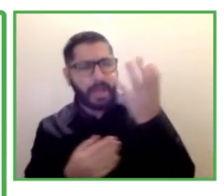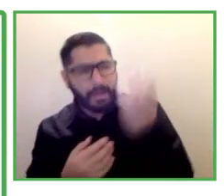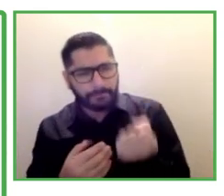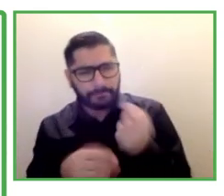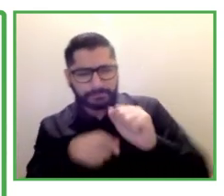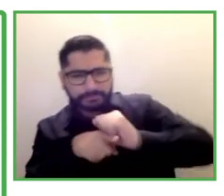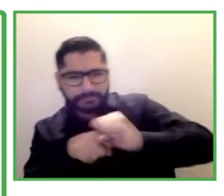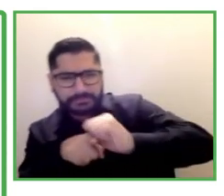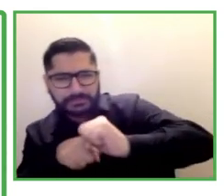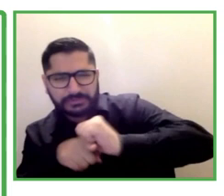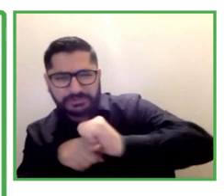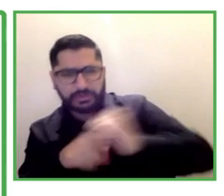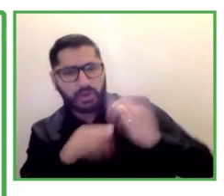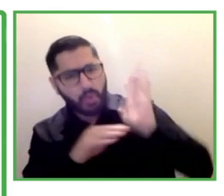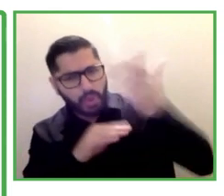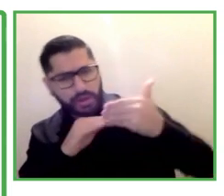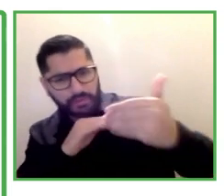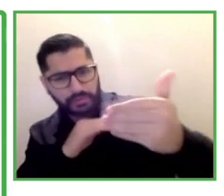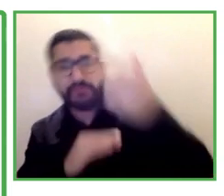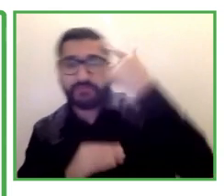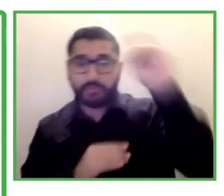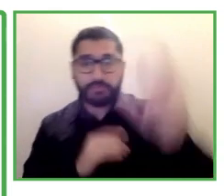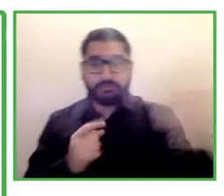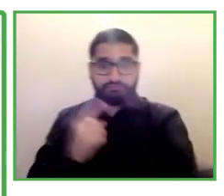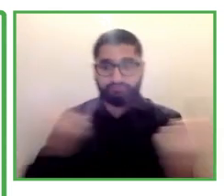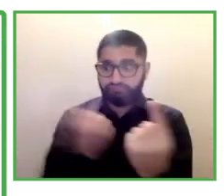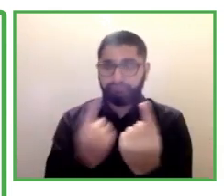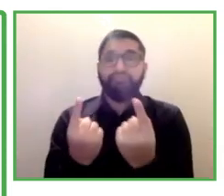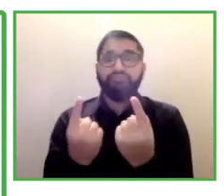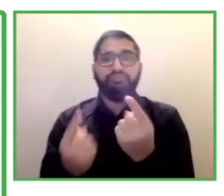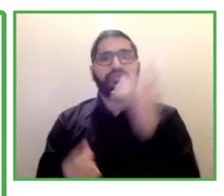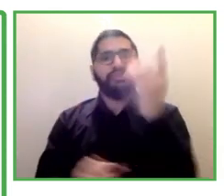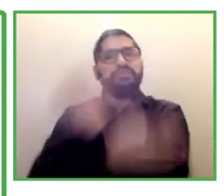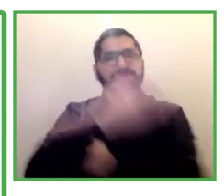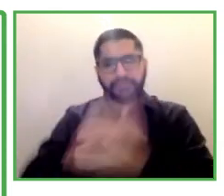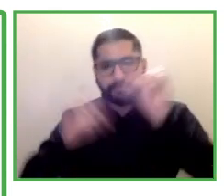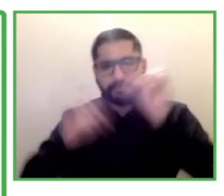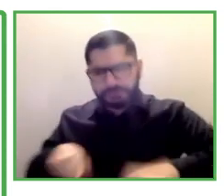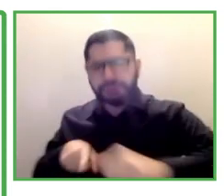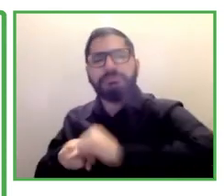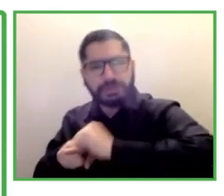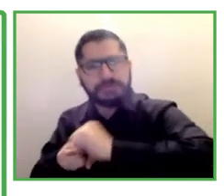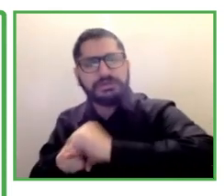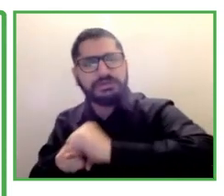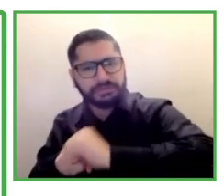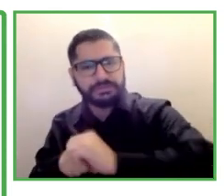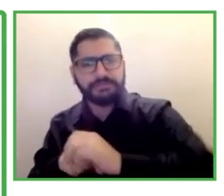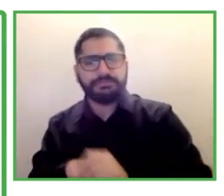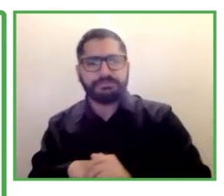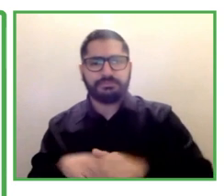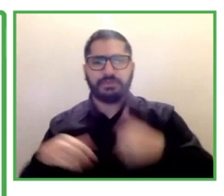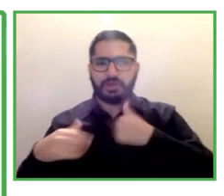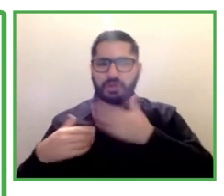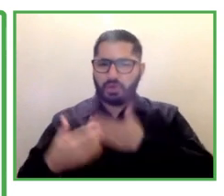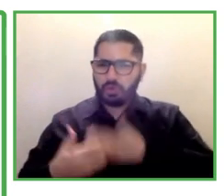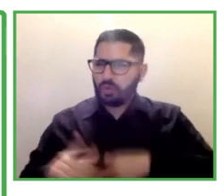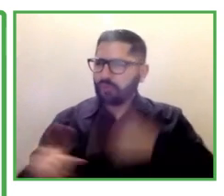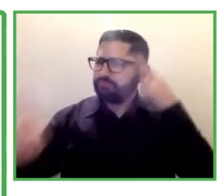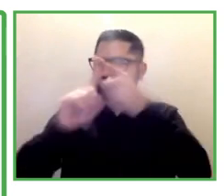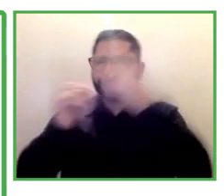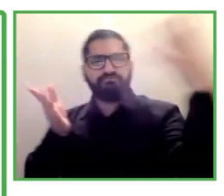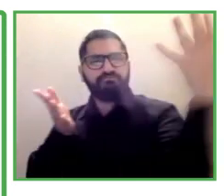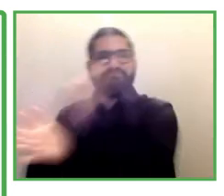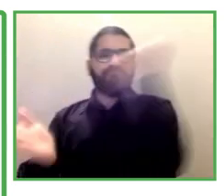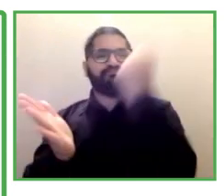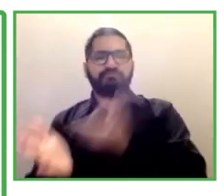is, first of all, awareness. I think that the amazing session and the fact that this conference is choosing